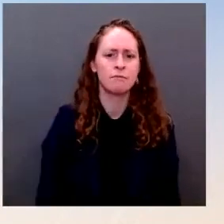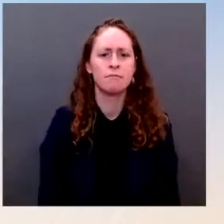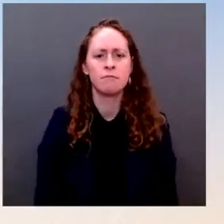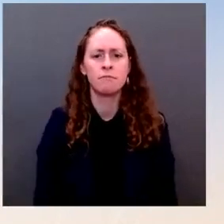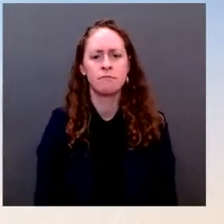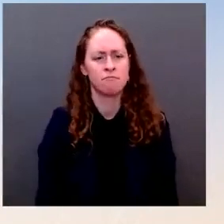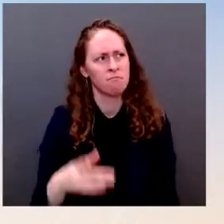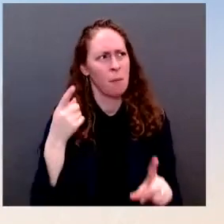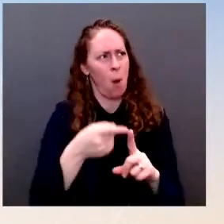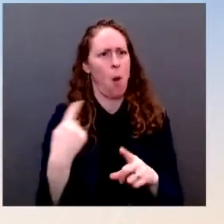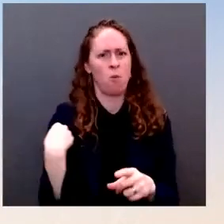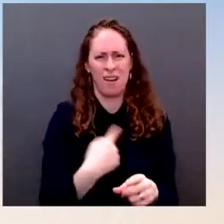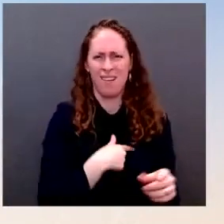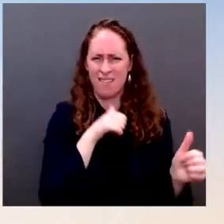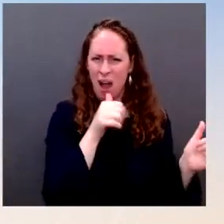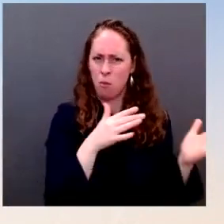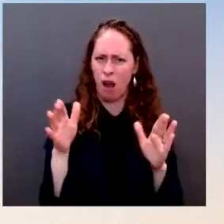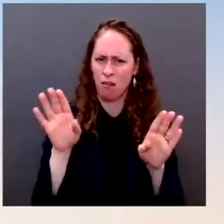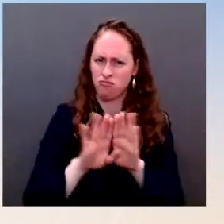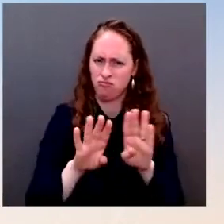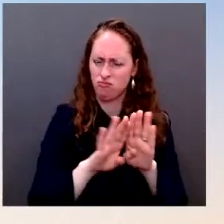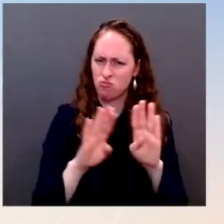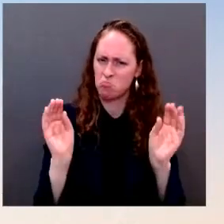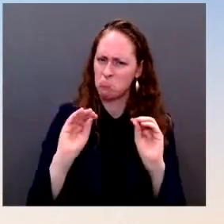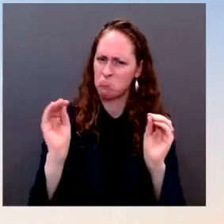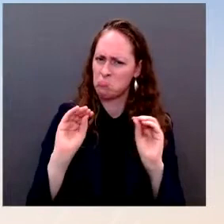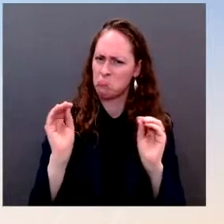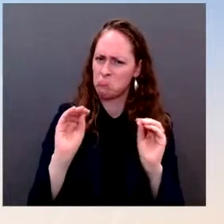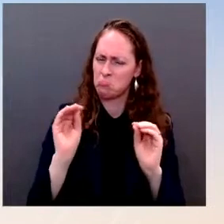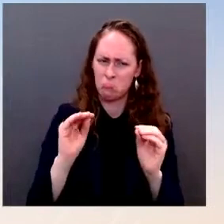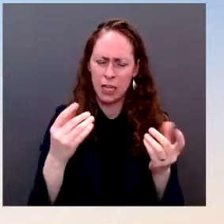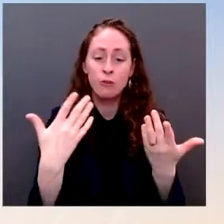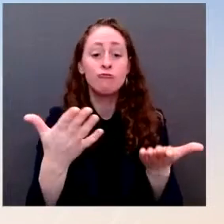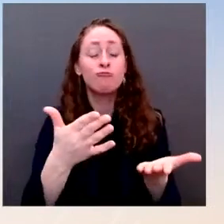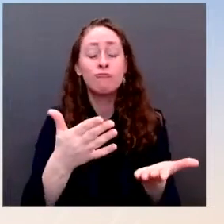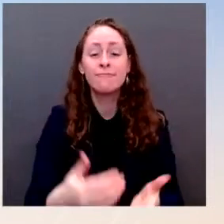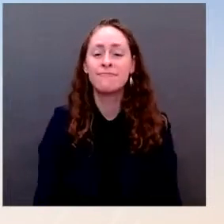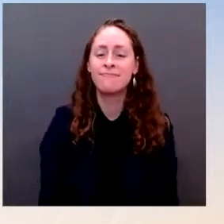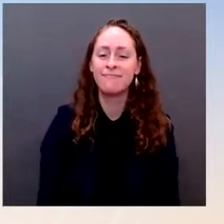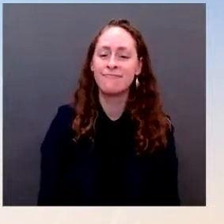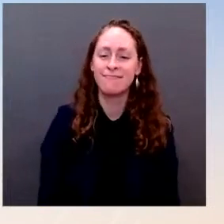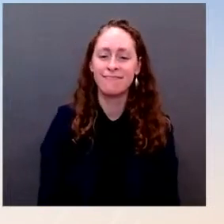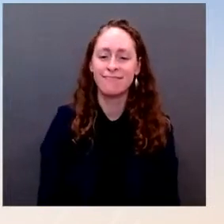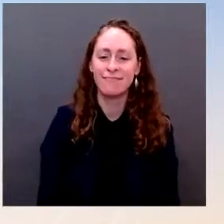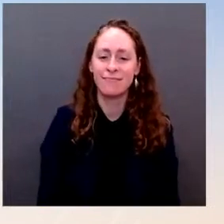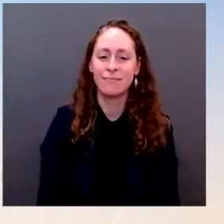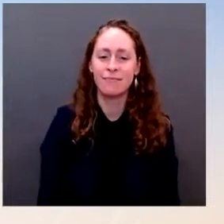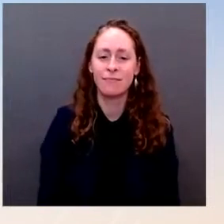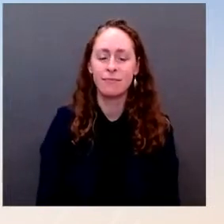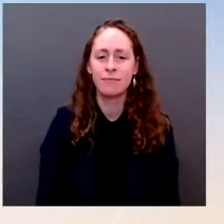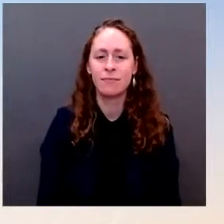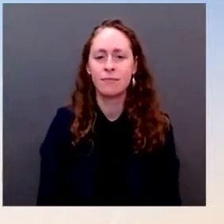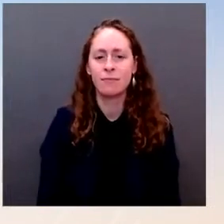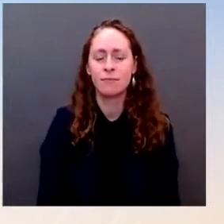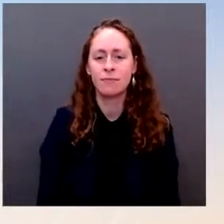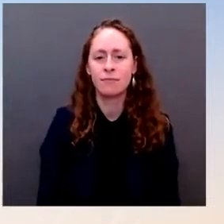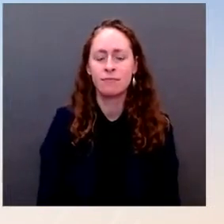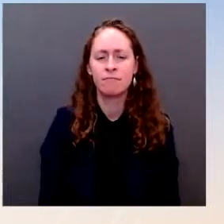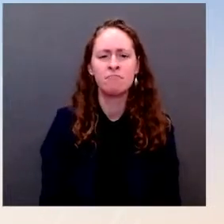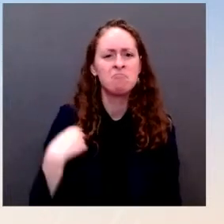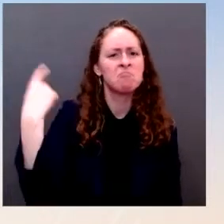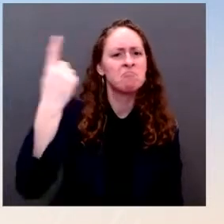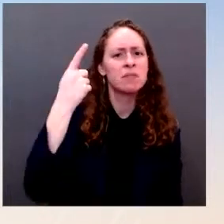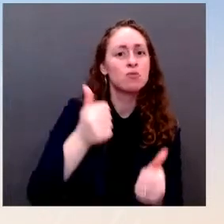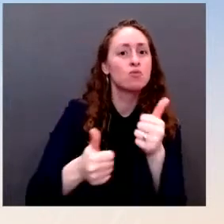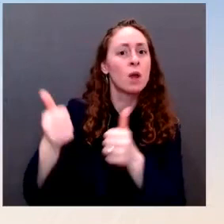we have to prevent that. Go ahead. On the Supreme Court nomination, Senator Benray Lujan's office